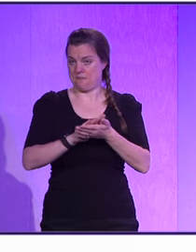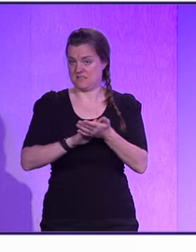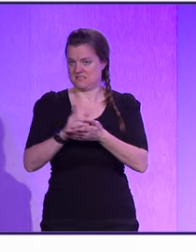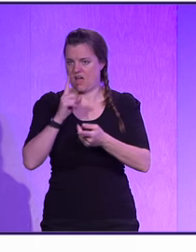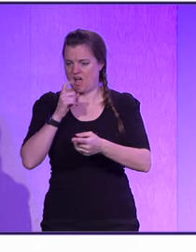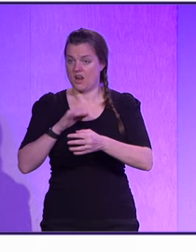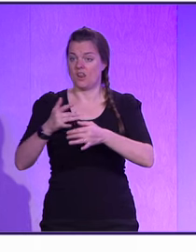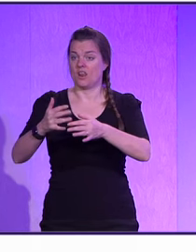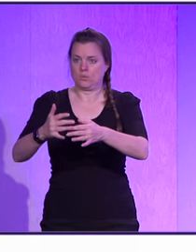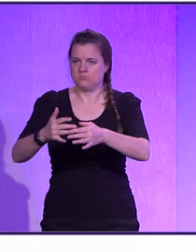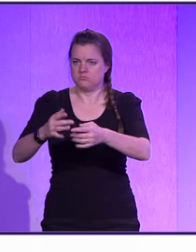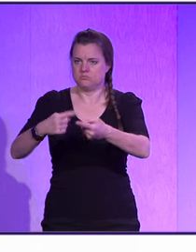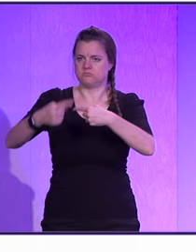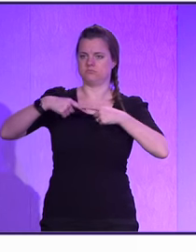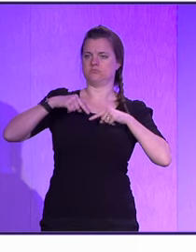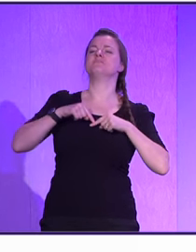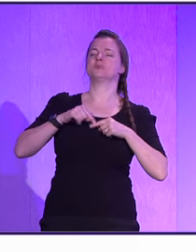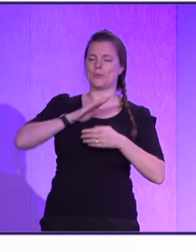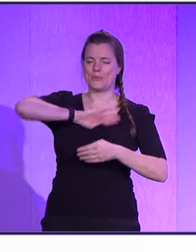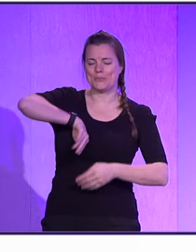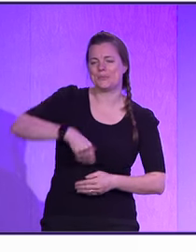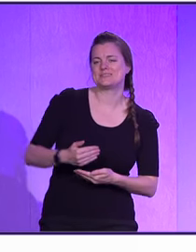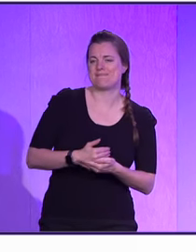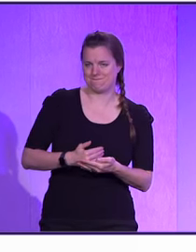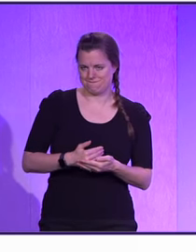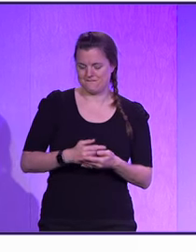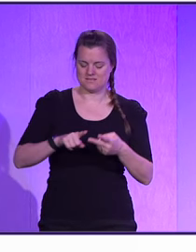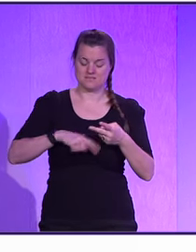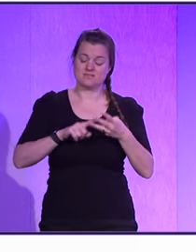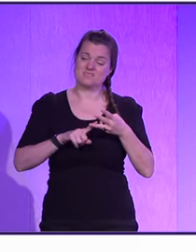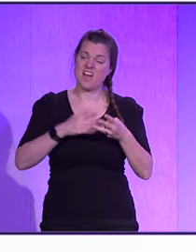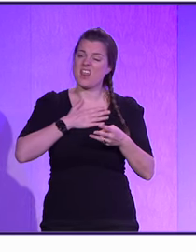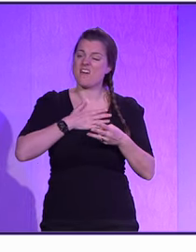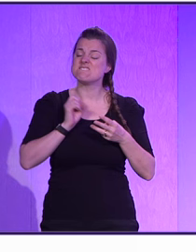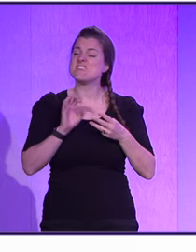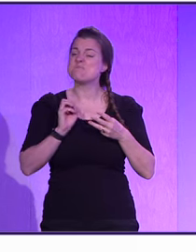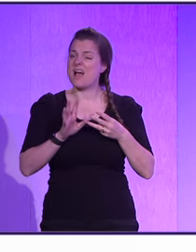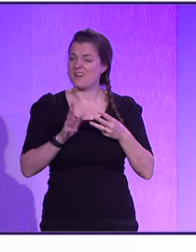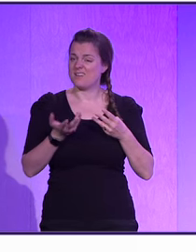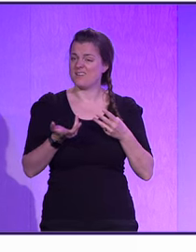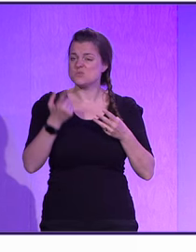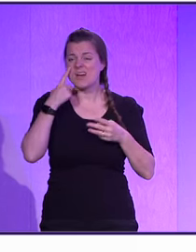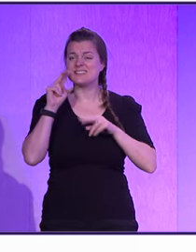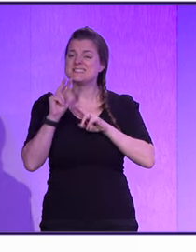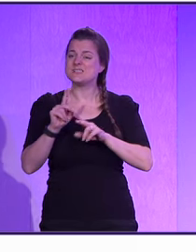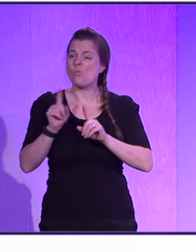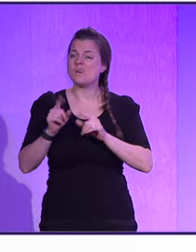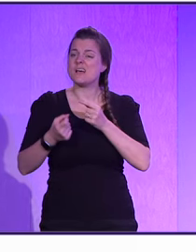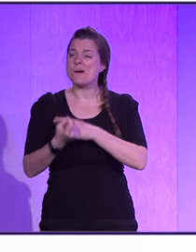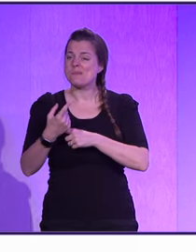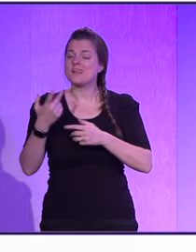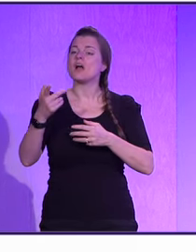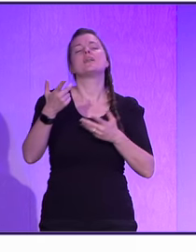try it, I can go back, and I can give feedback, thumbs up, thumbs down, what I like, GitHub, for example,